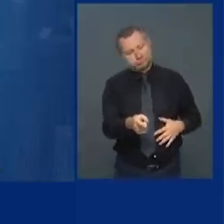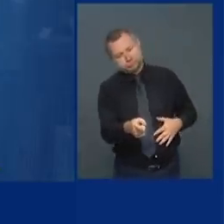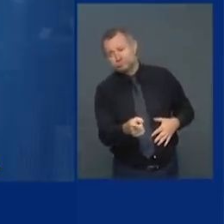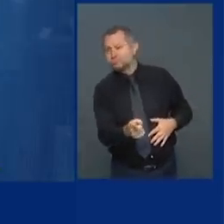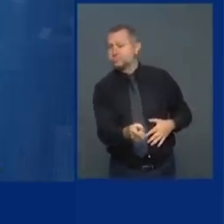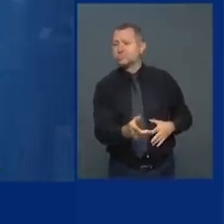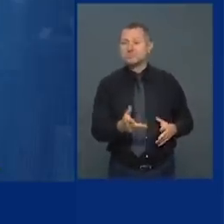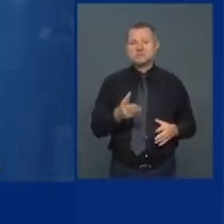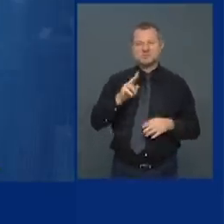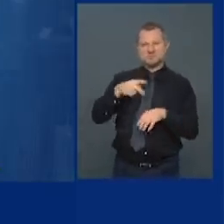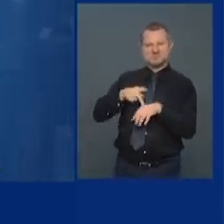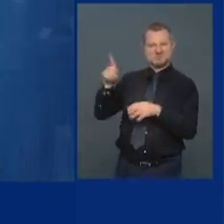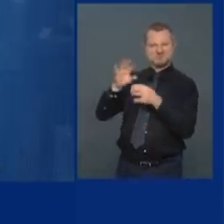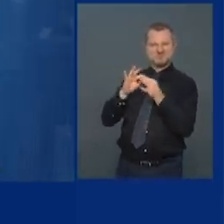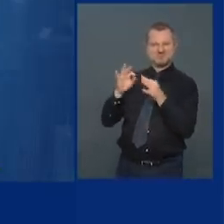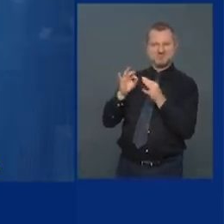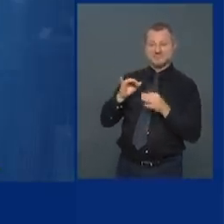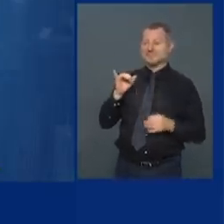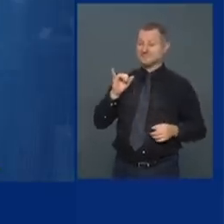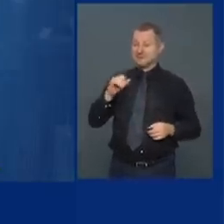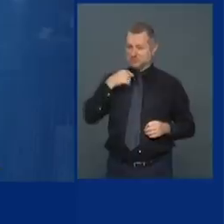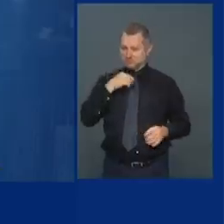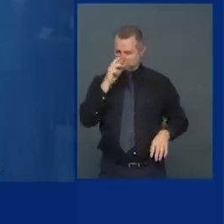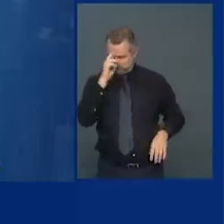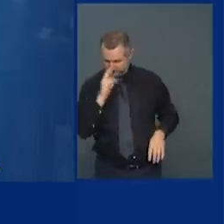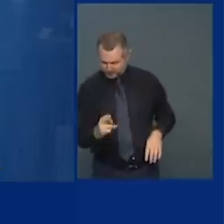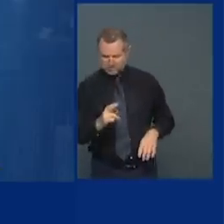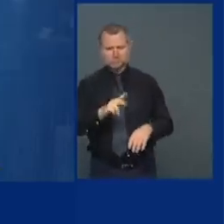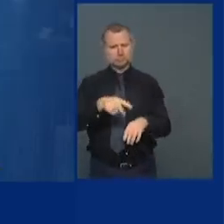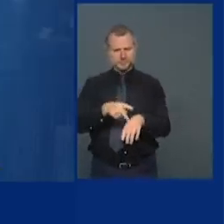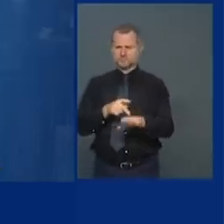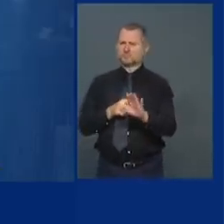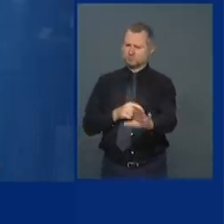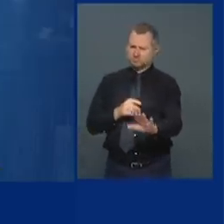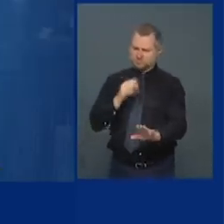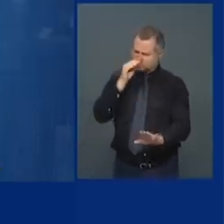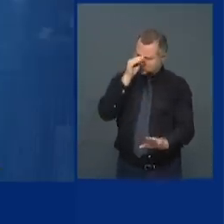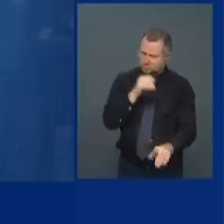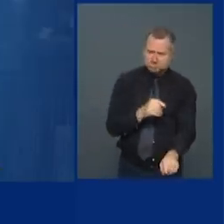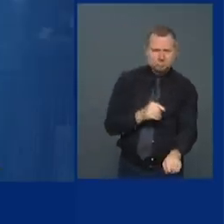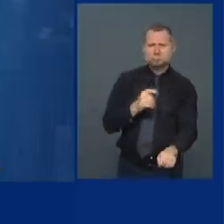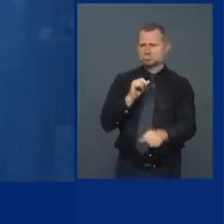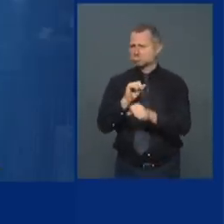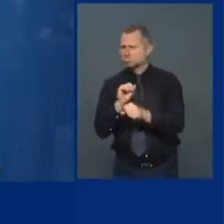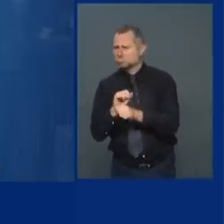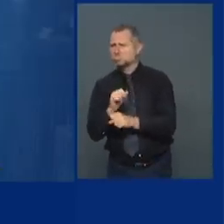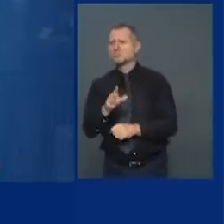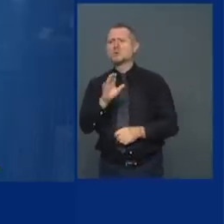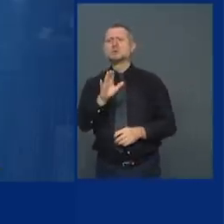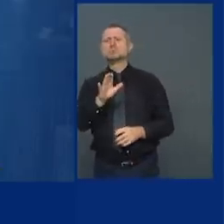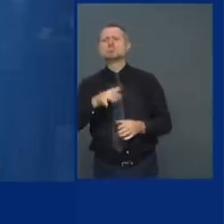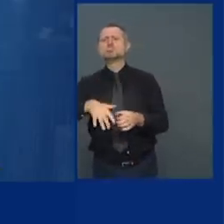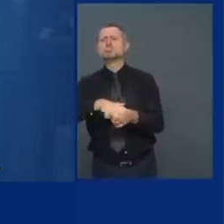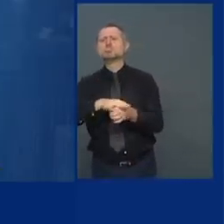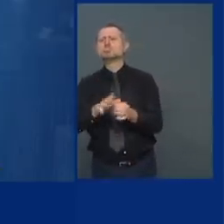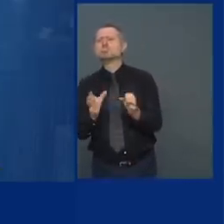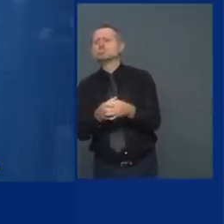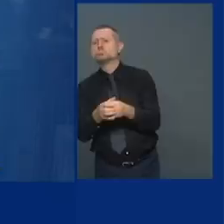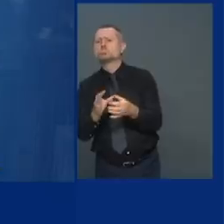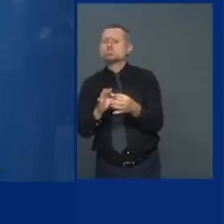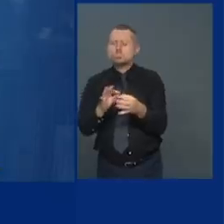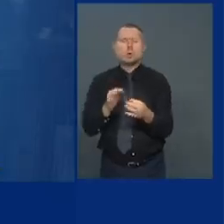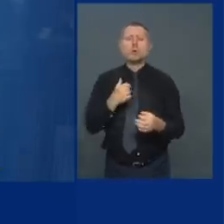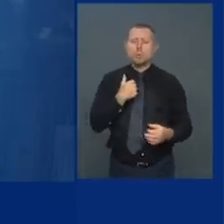I respect their opinion. I respect the statement from the union. I knew and I know